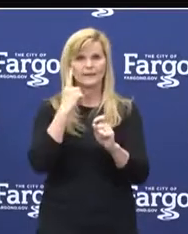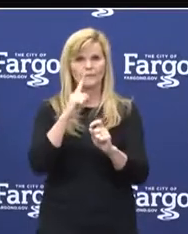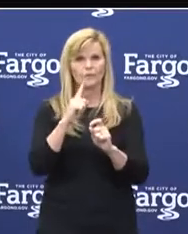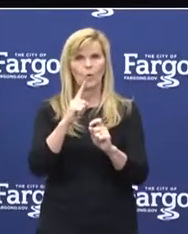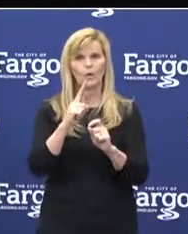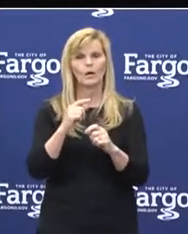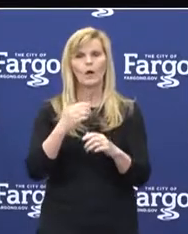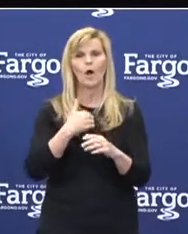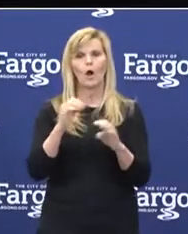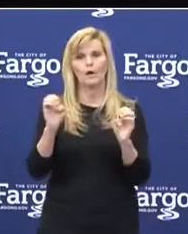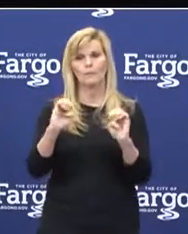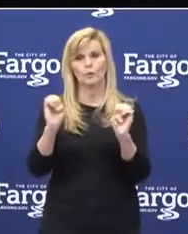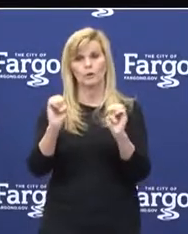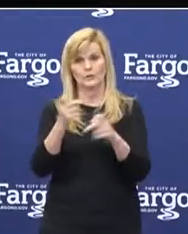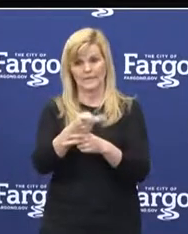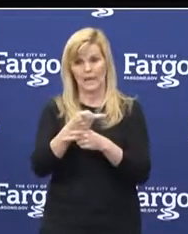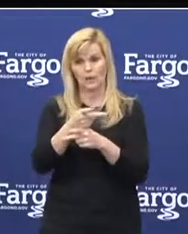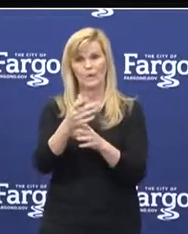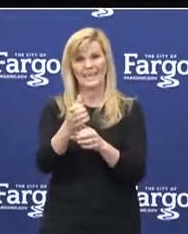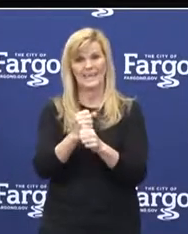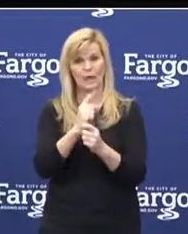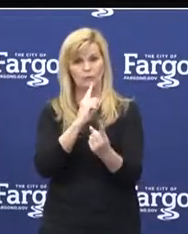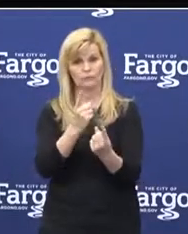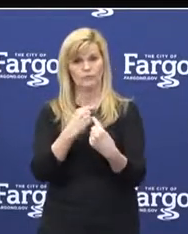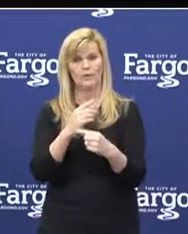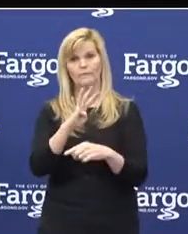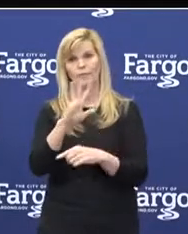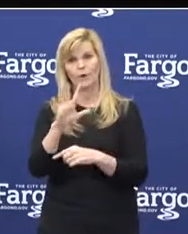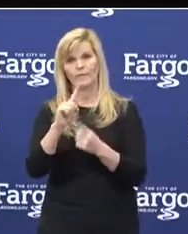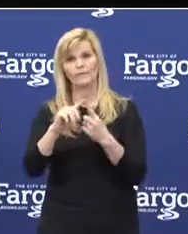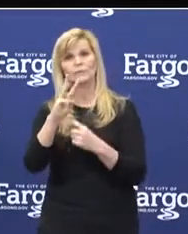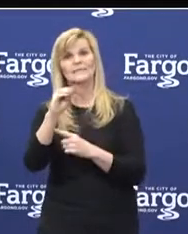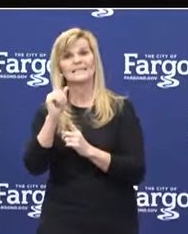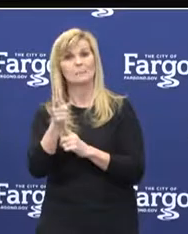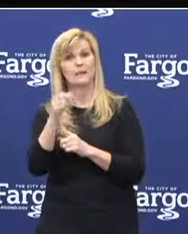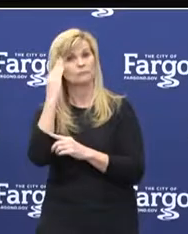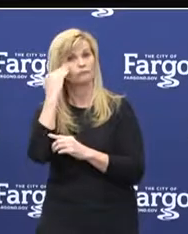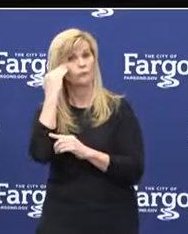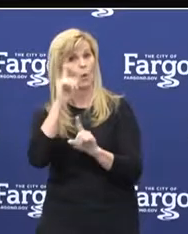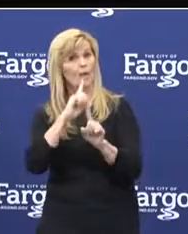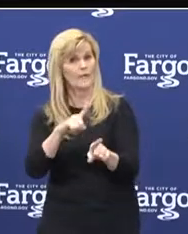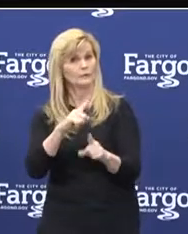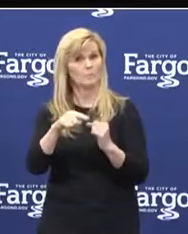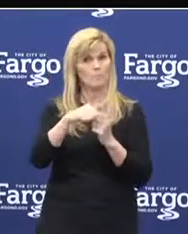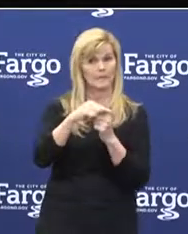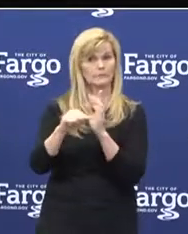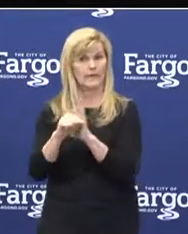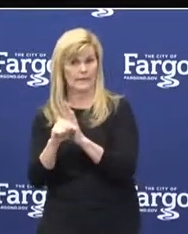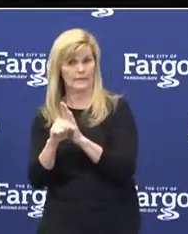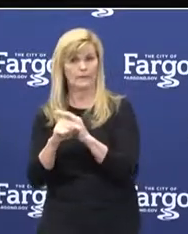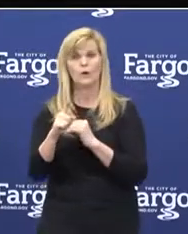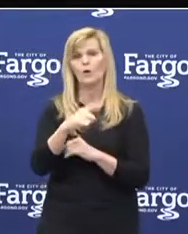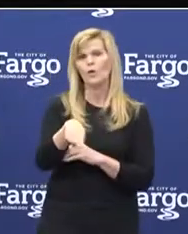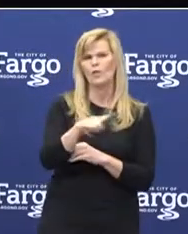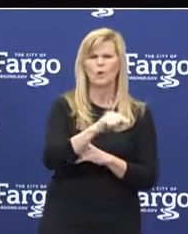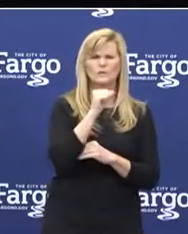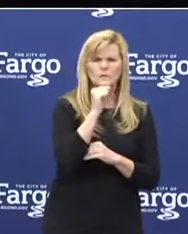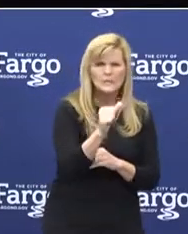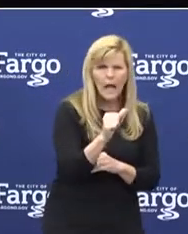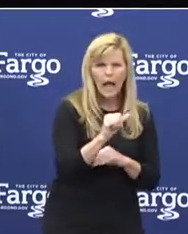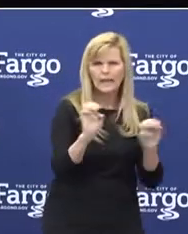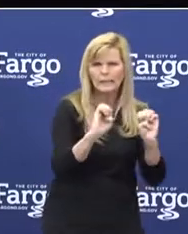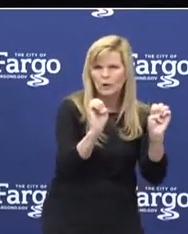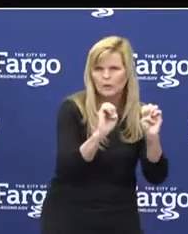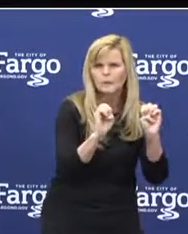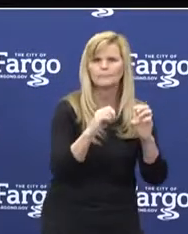urgent care where we can get results back in 45 to 60 minutes. And then for those non-urgent or more elective cases,